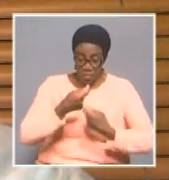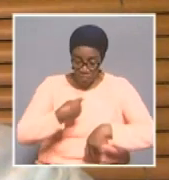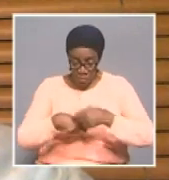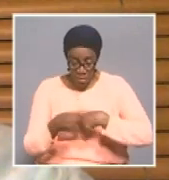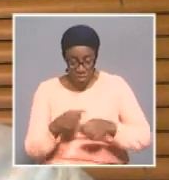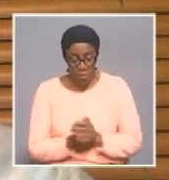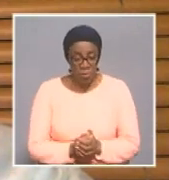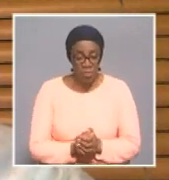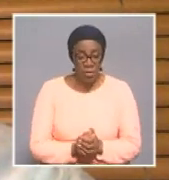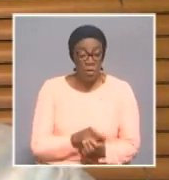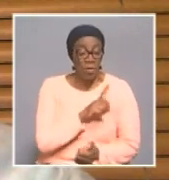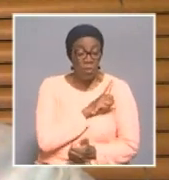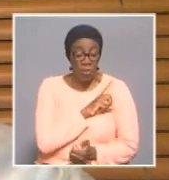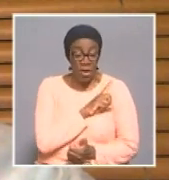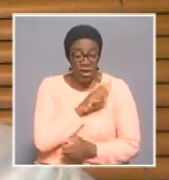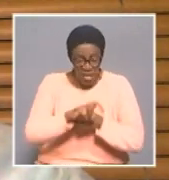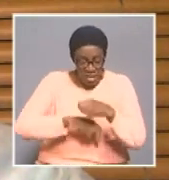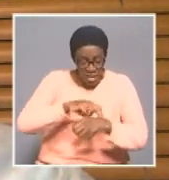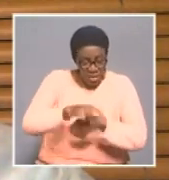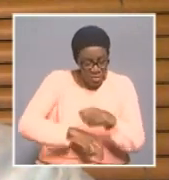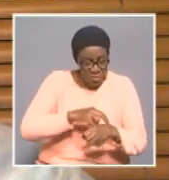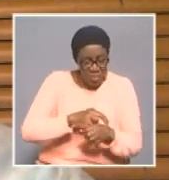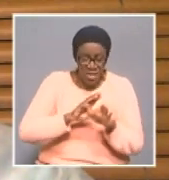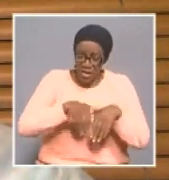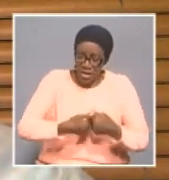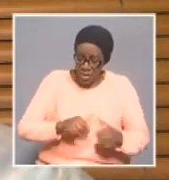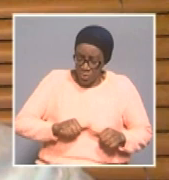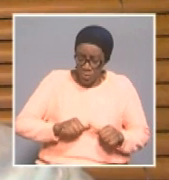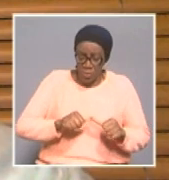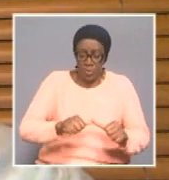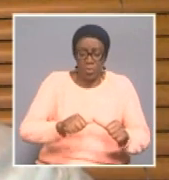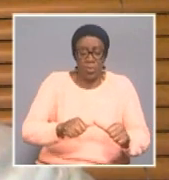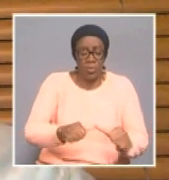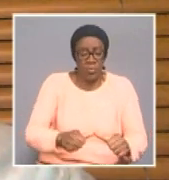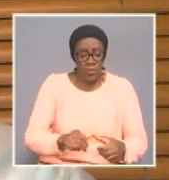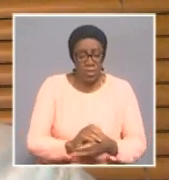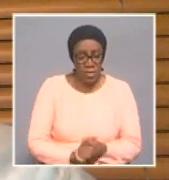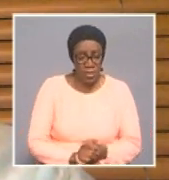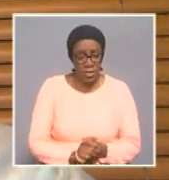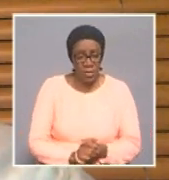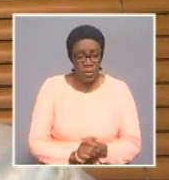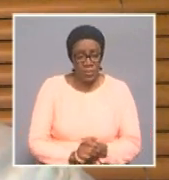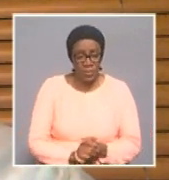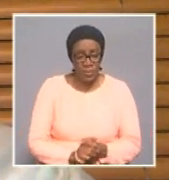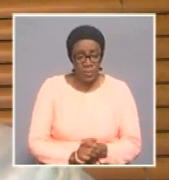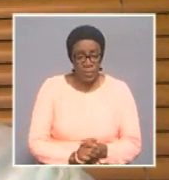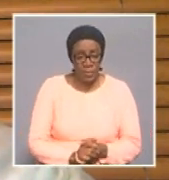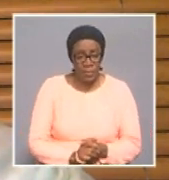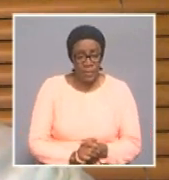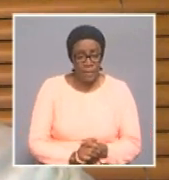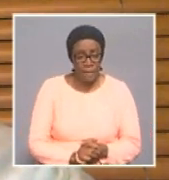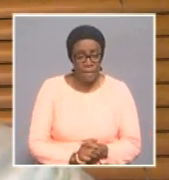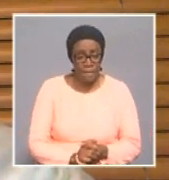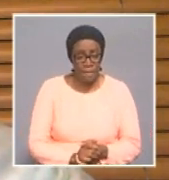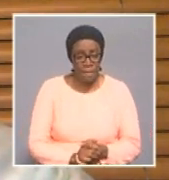strategy that we forward. And once the report has been submitted to the president, you will hear briefings of what